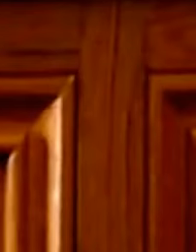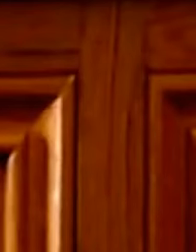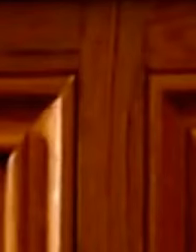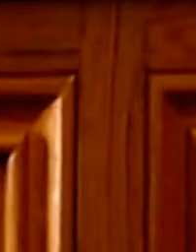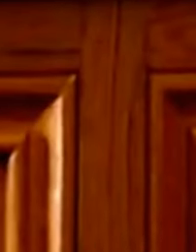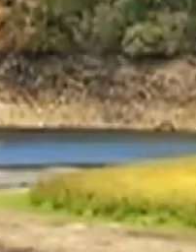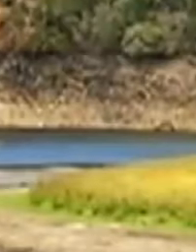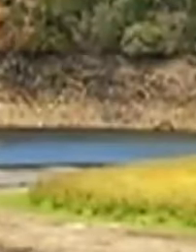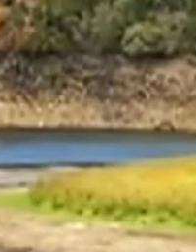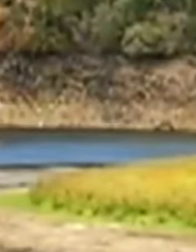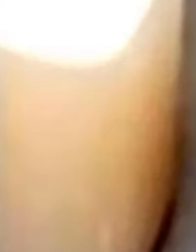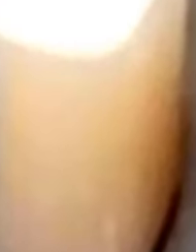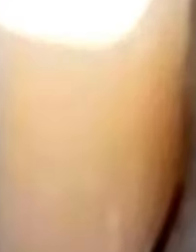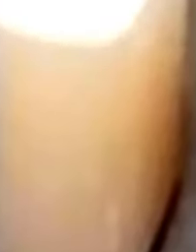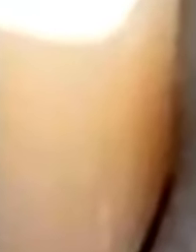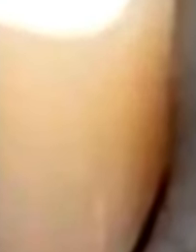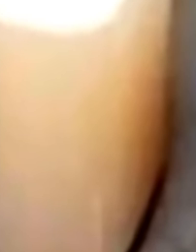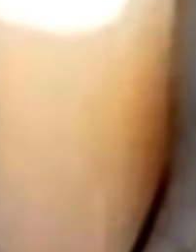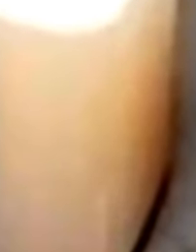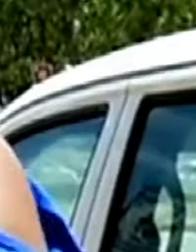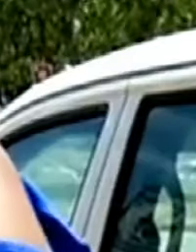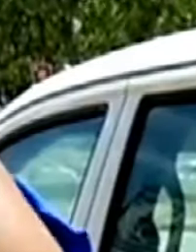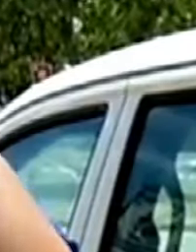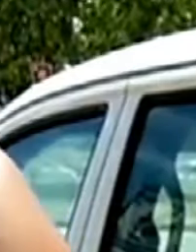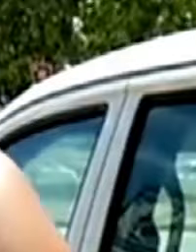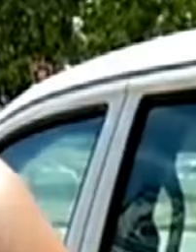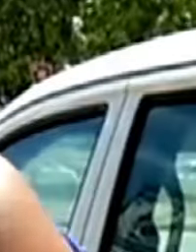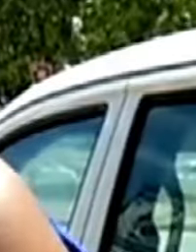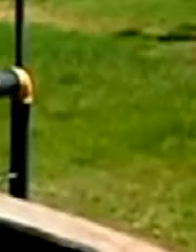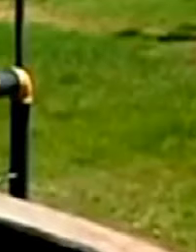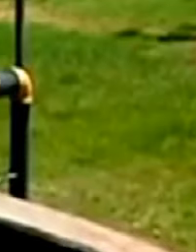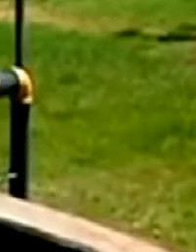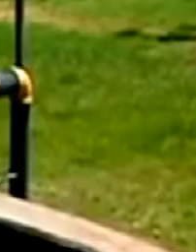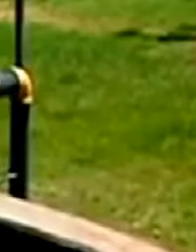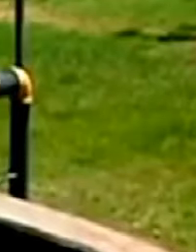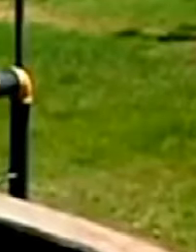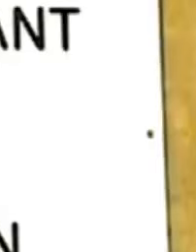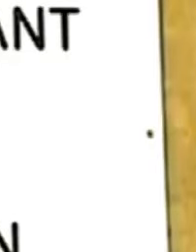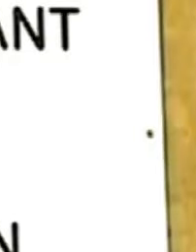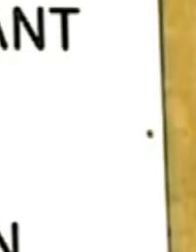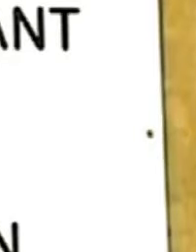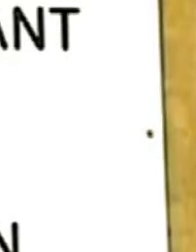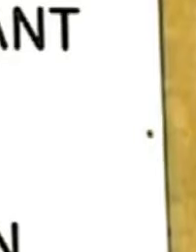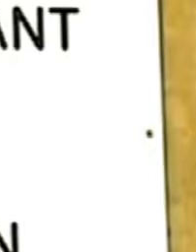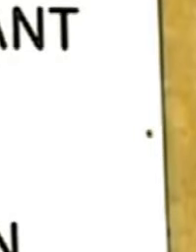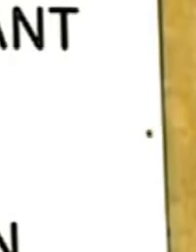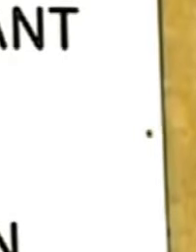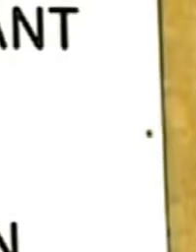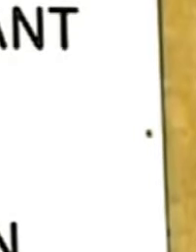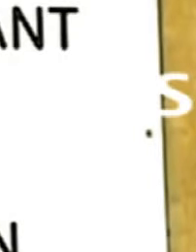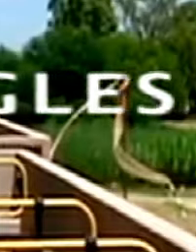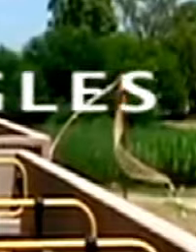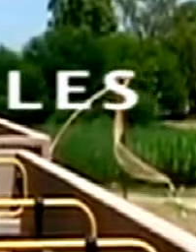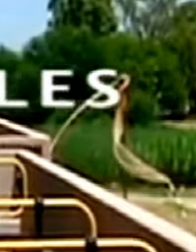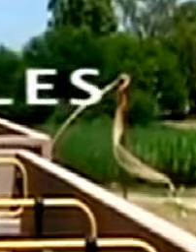top, top, top priority. The next day when the water comes back, it's dirty. We have implemented a level 5